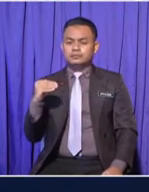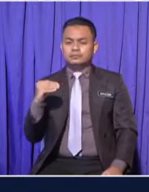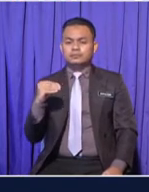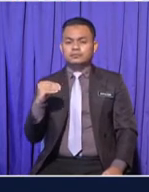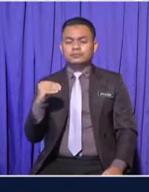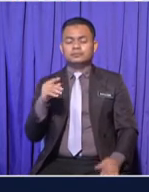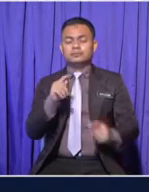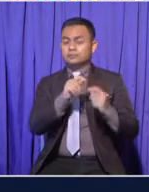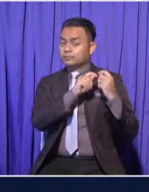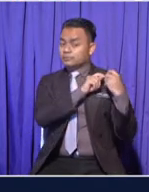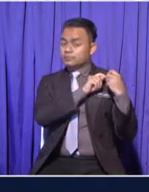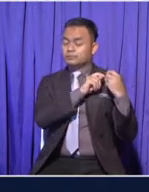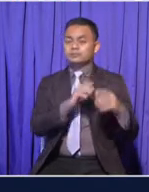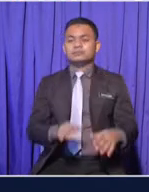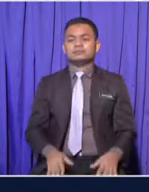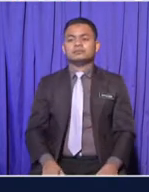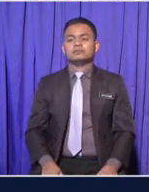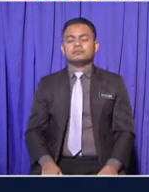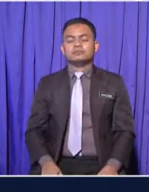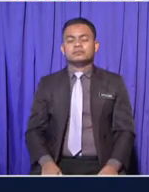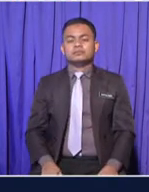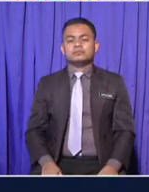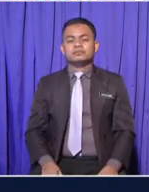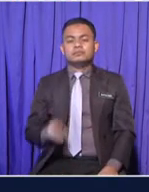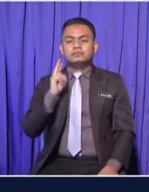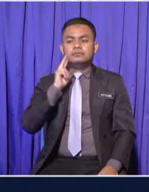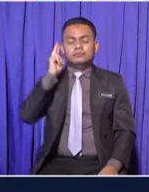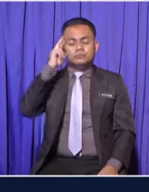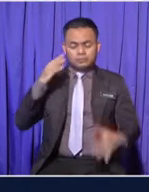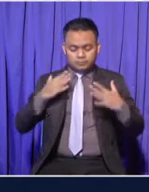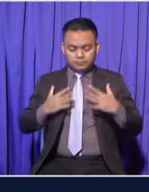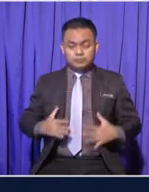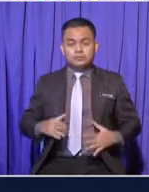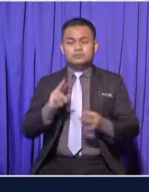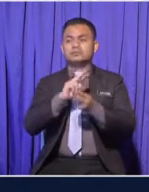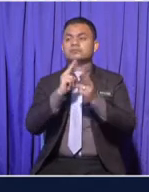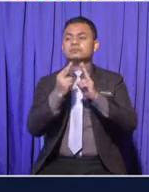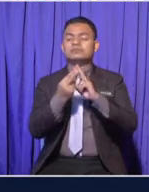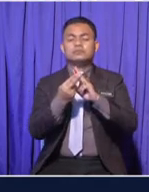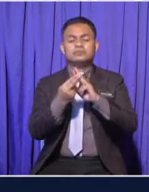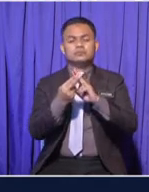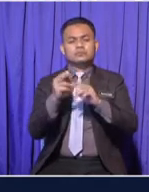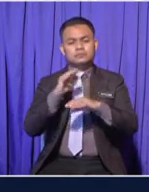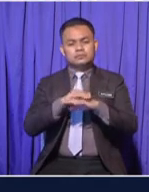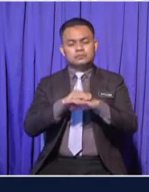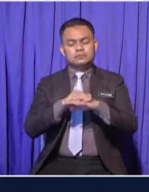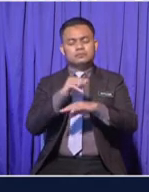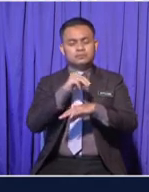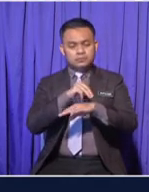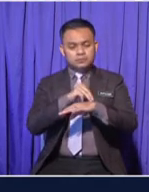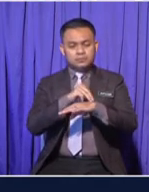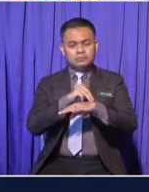independent Teenagers' body change a lot during this stage